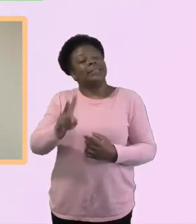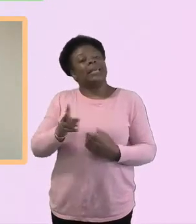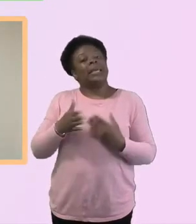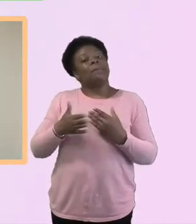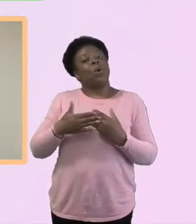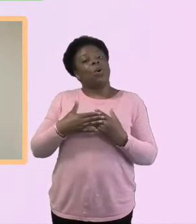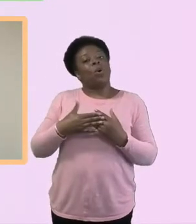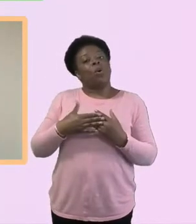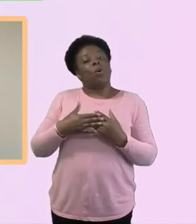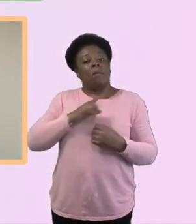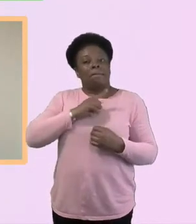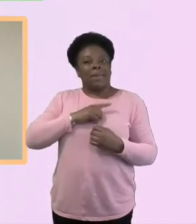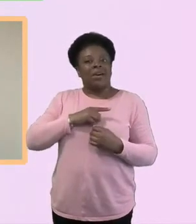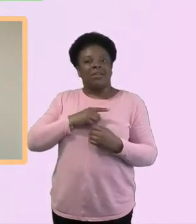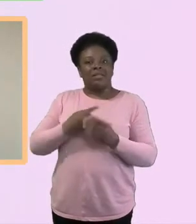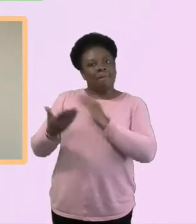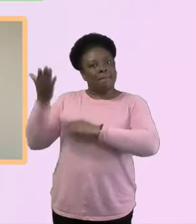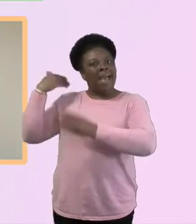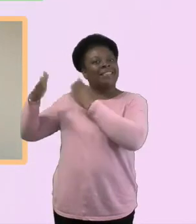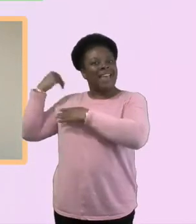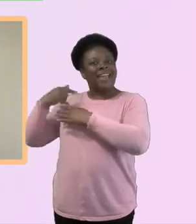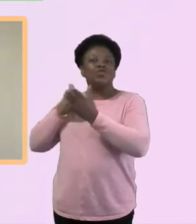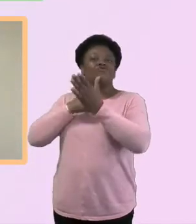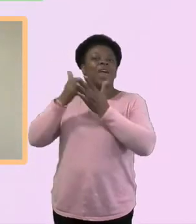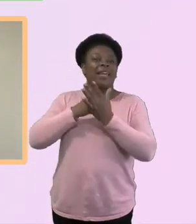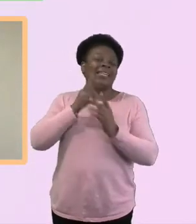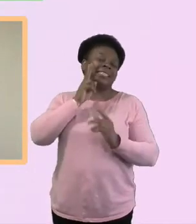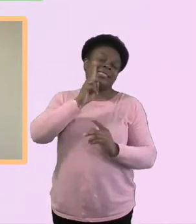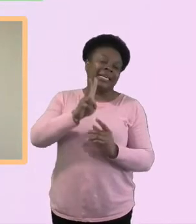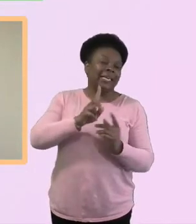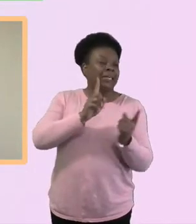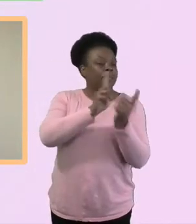whole month. Do you know what I mean? So I suppose the whole question of